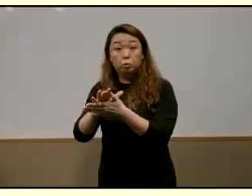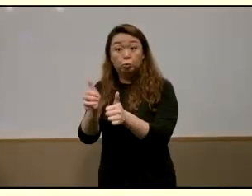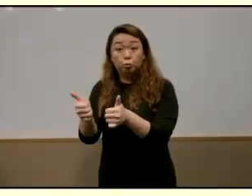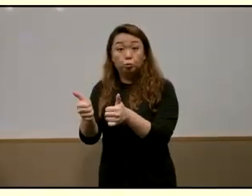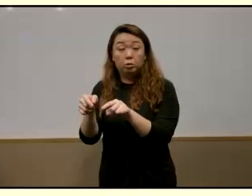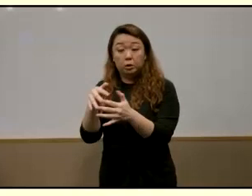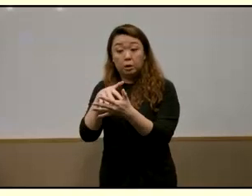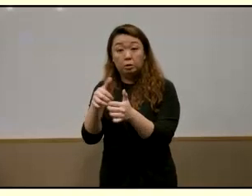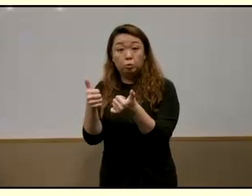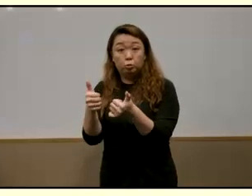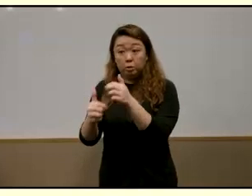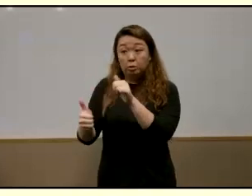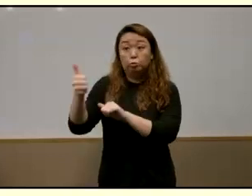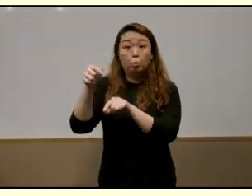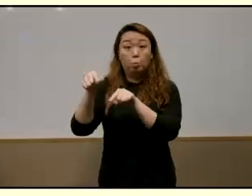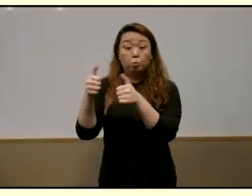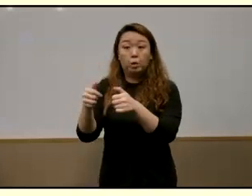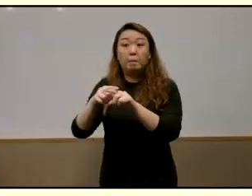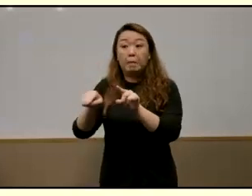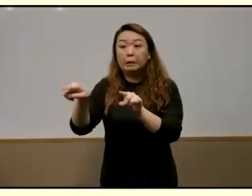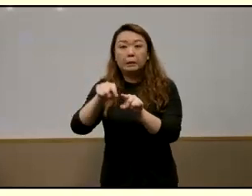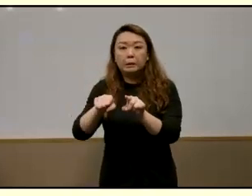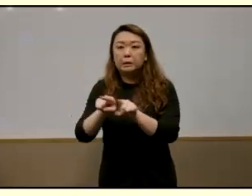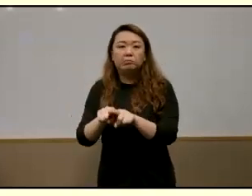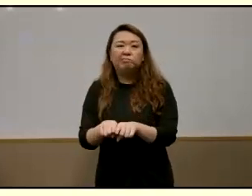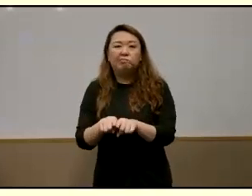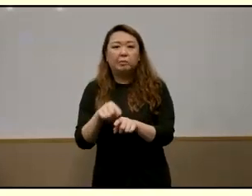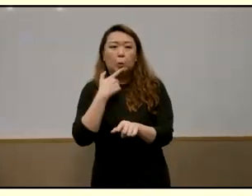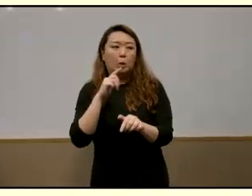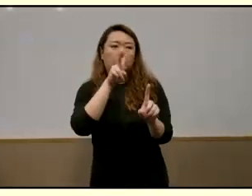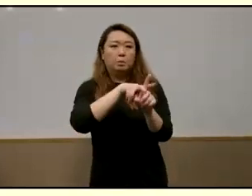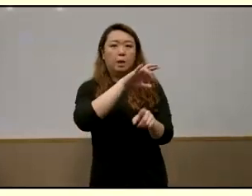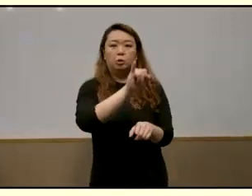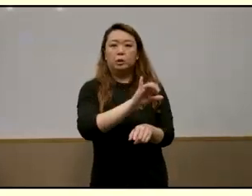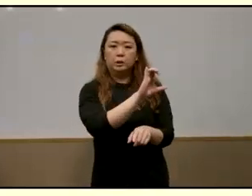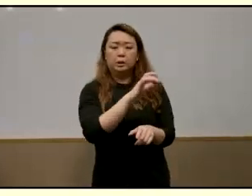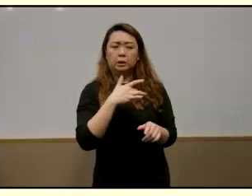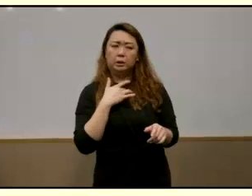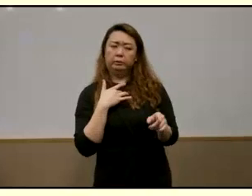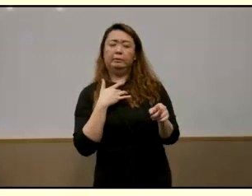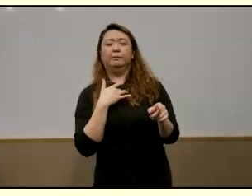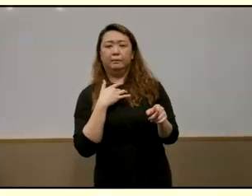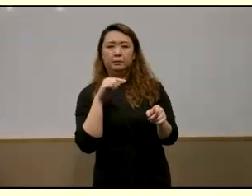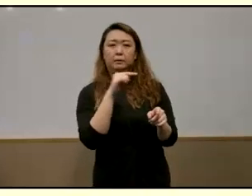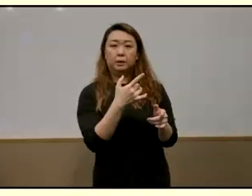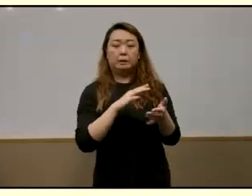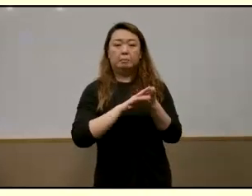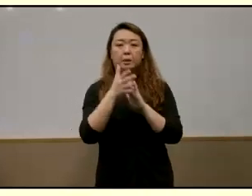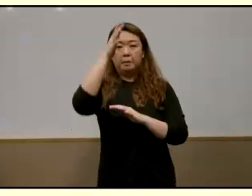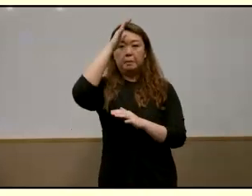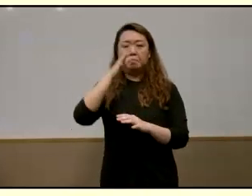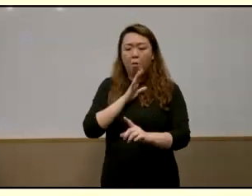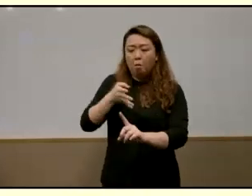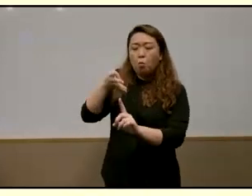who were in the top academic stream but they too would refuse to apply to junior college which sometimes resulted in parent-child conflict